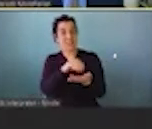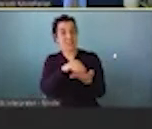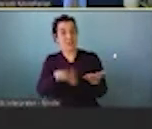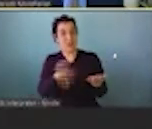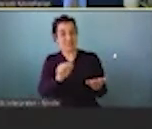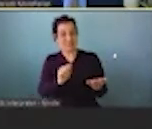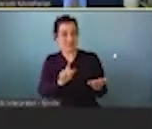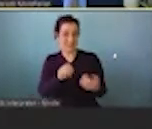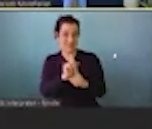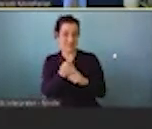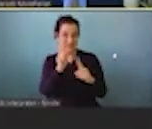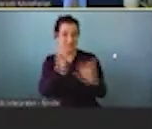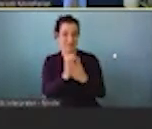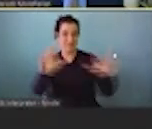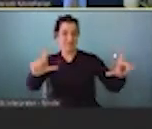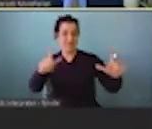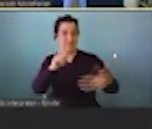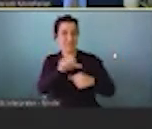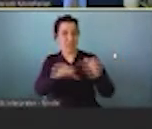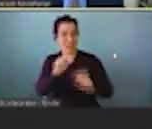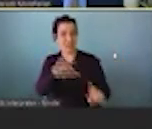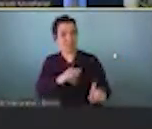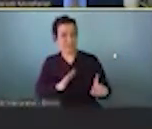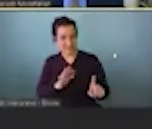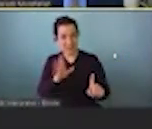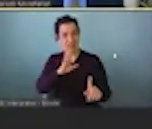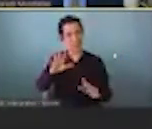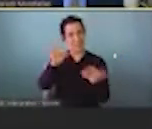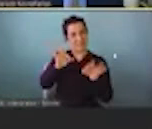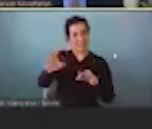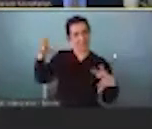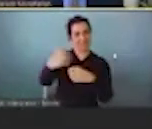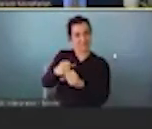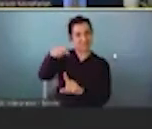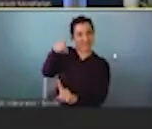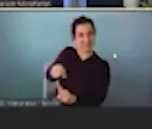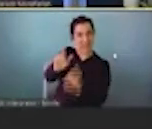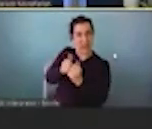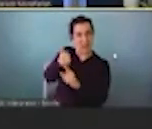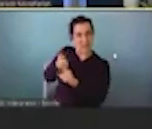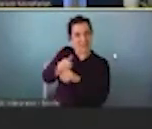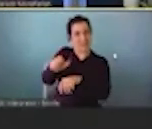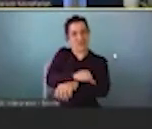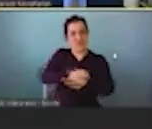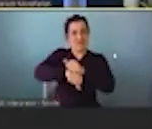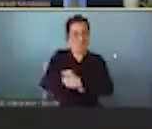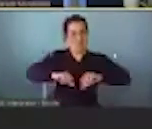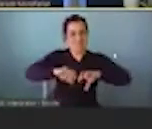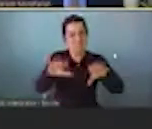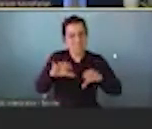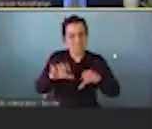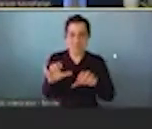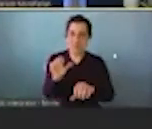and interacting with them. I think that just really typifies how he rolls up his sleeves and really works to